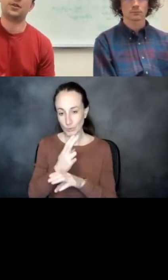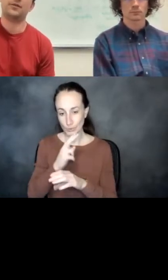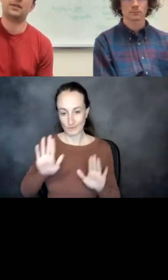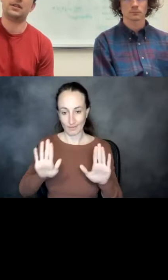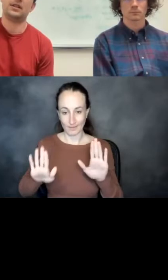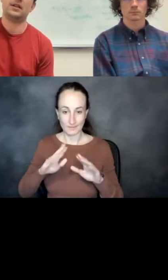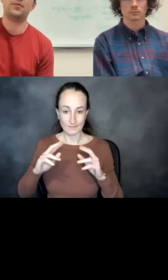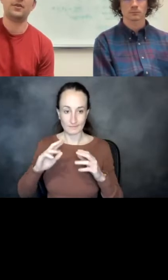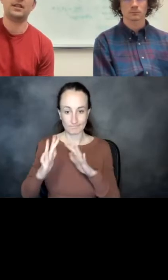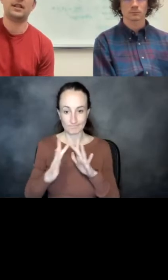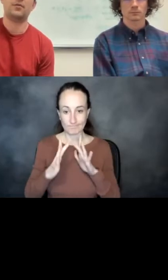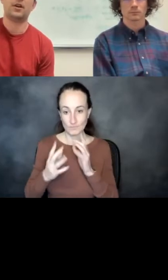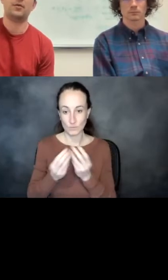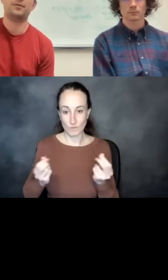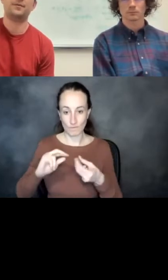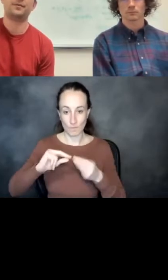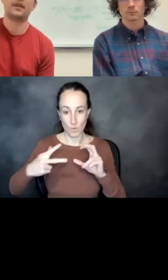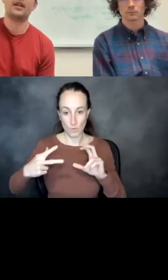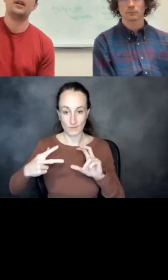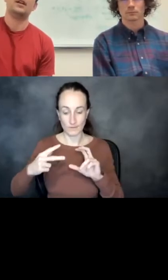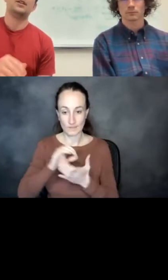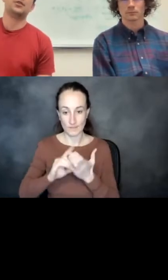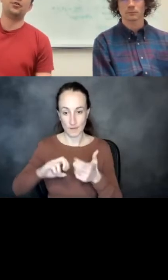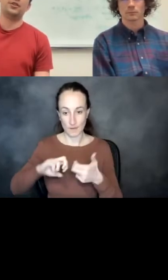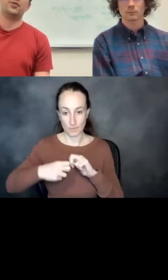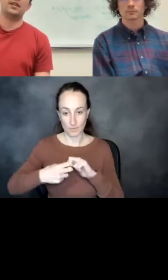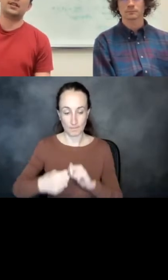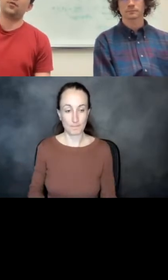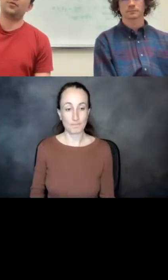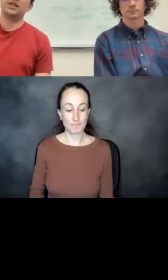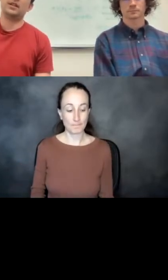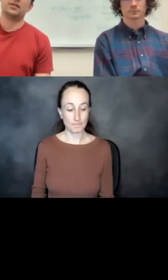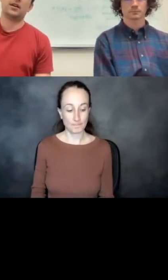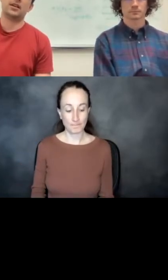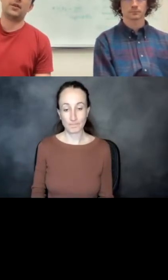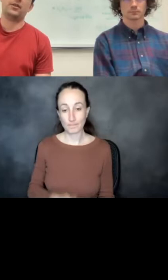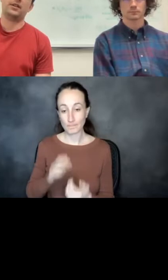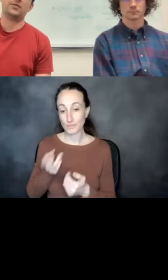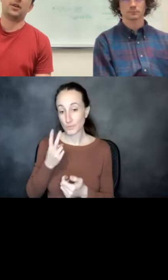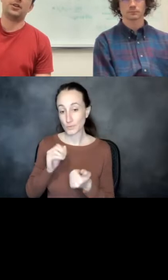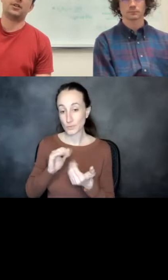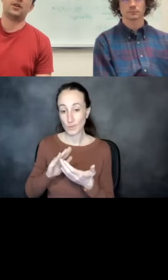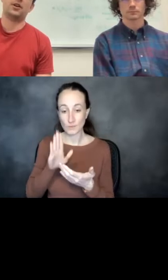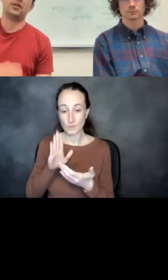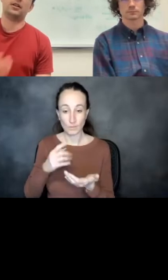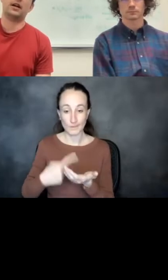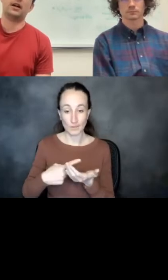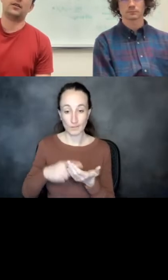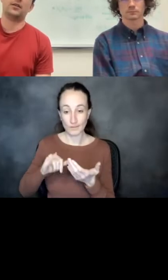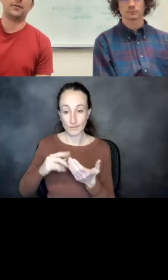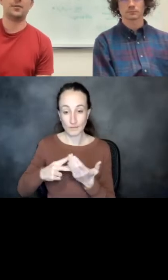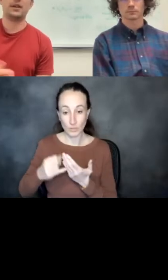help solve this protein design problem. So the two ways that we'll be talking about in this project are,